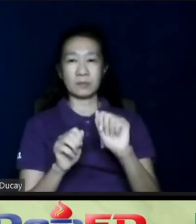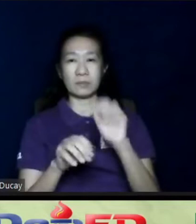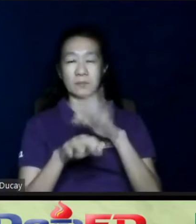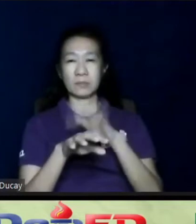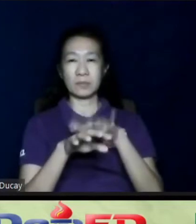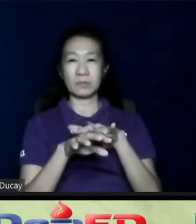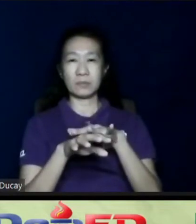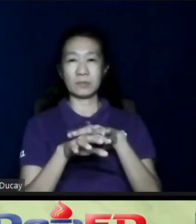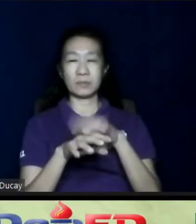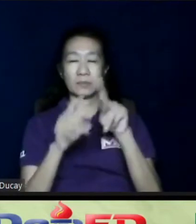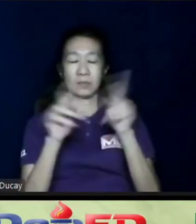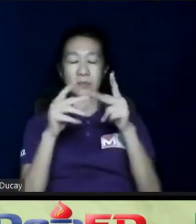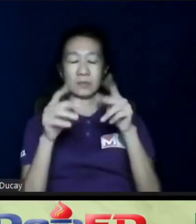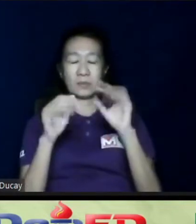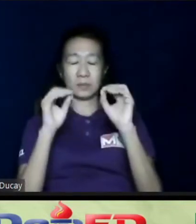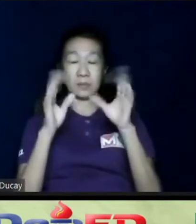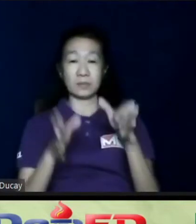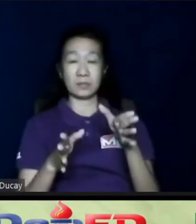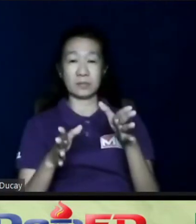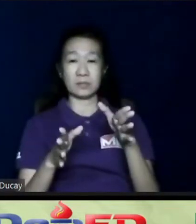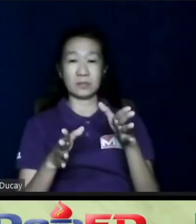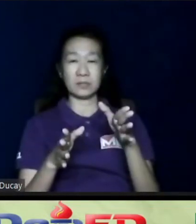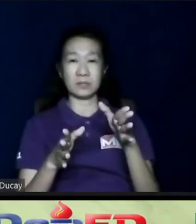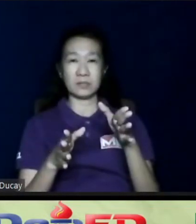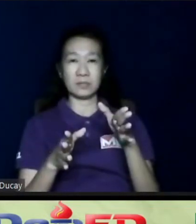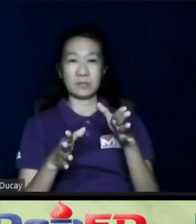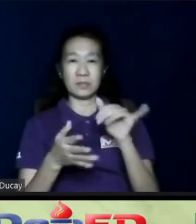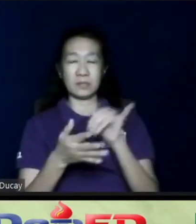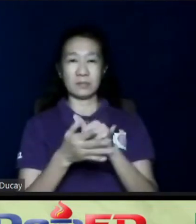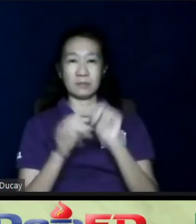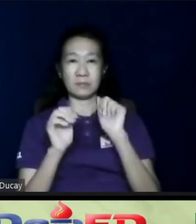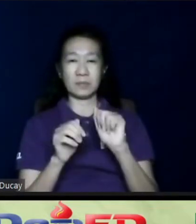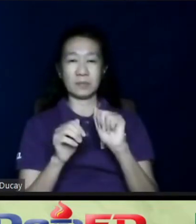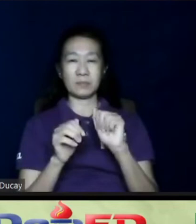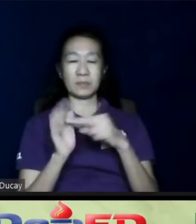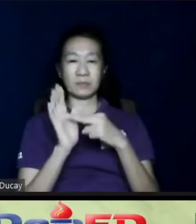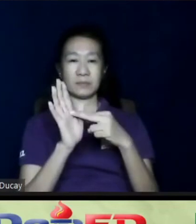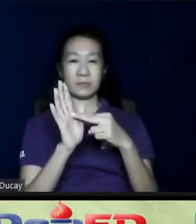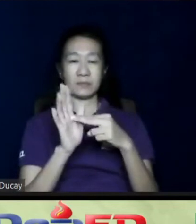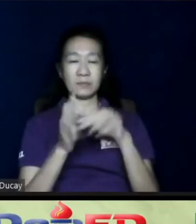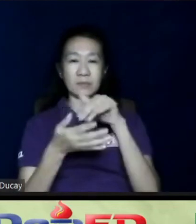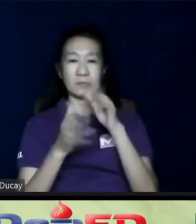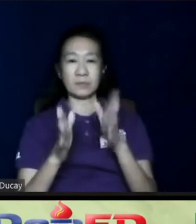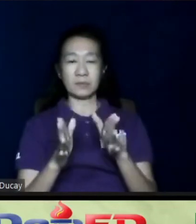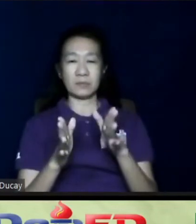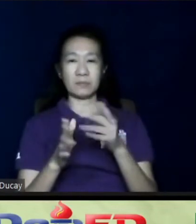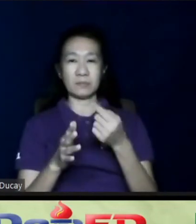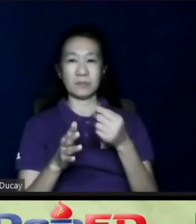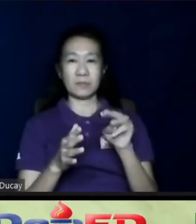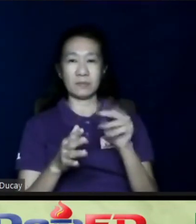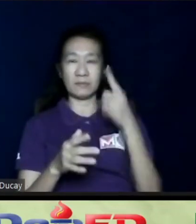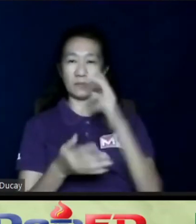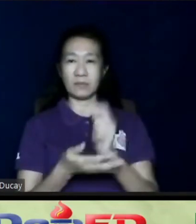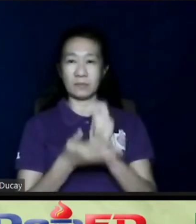ng mga public school teachers natin na pwedeng pag-referran ng mga studyante nila for